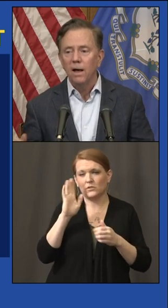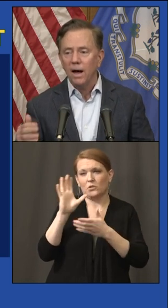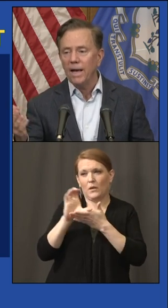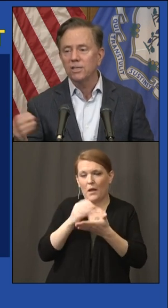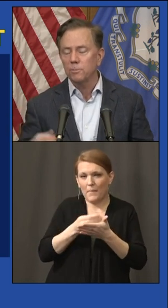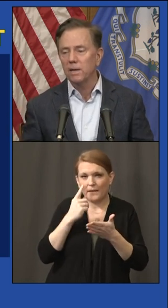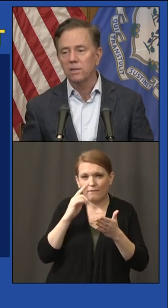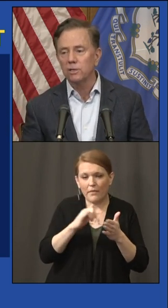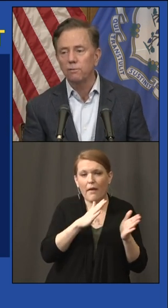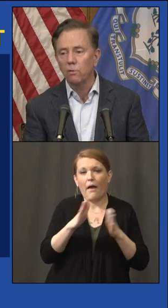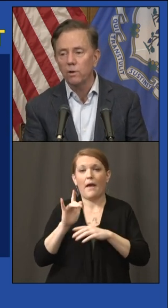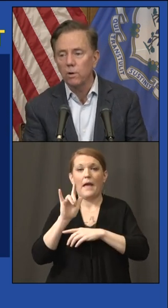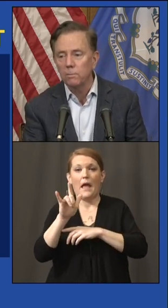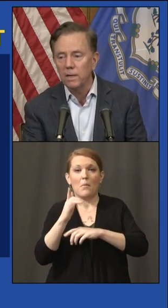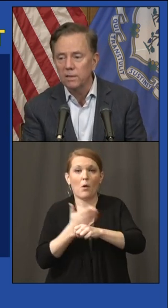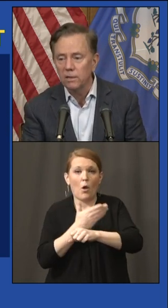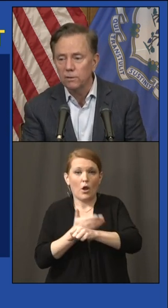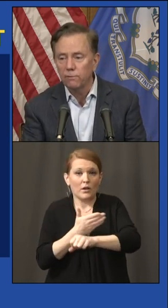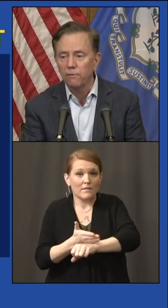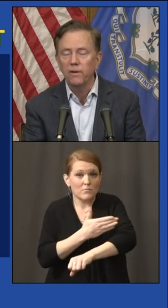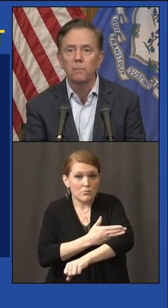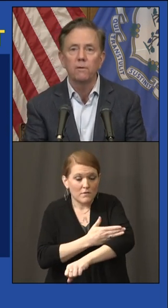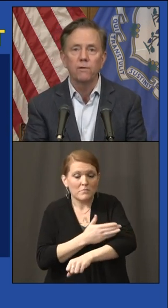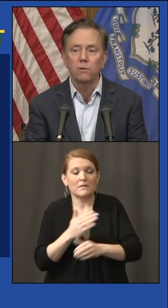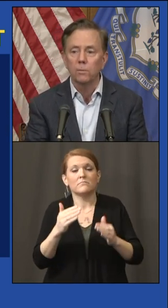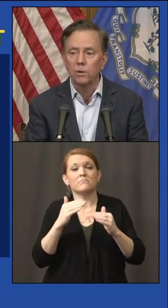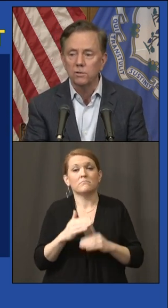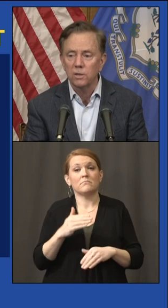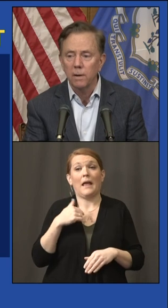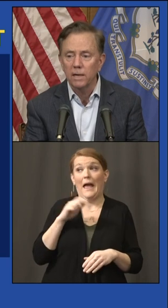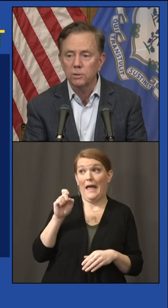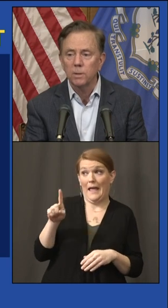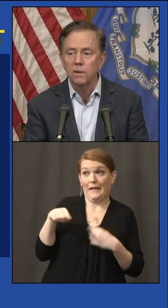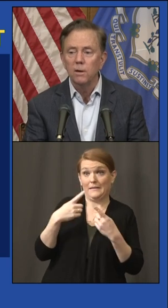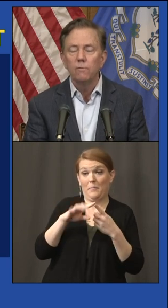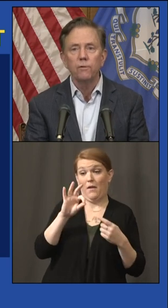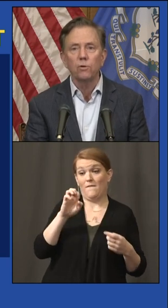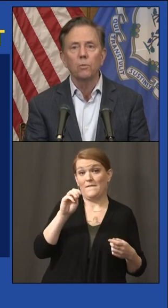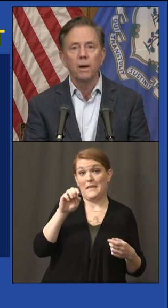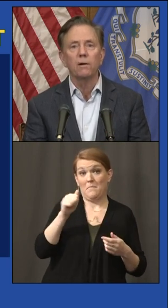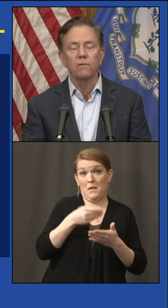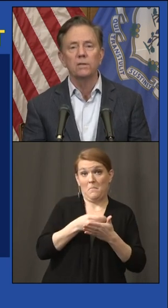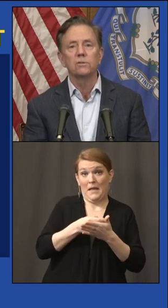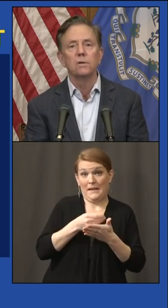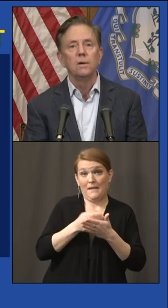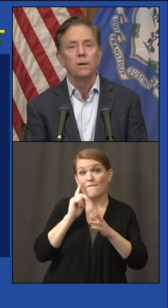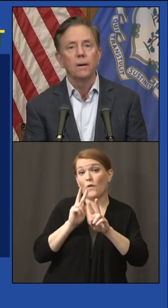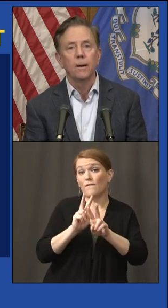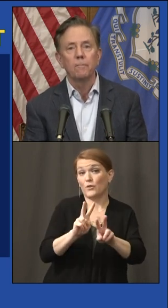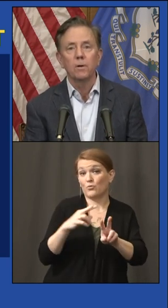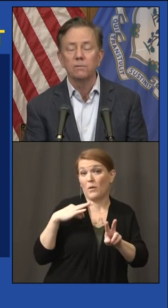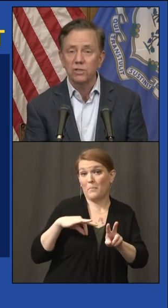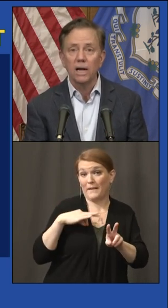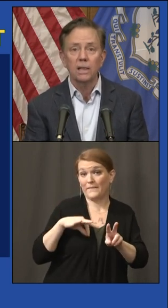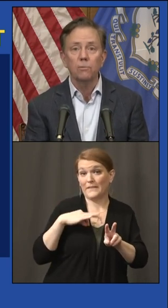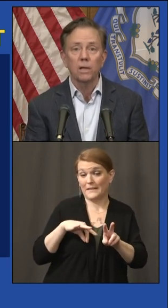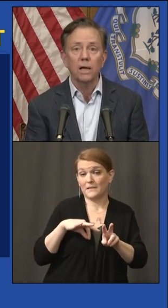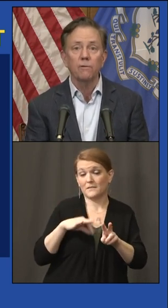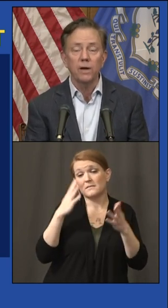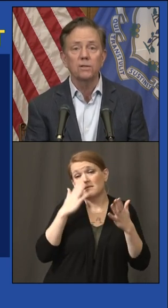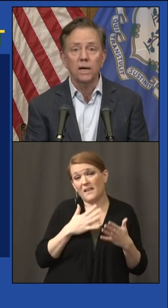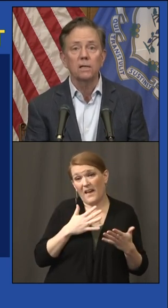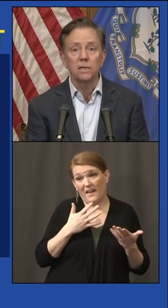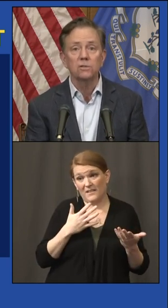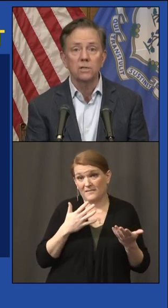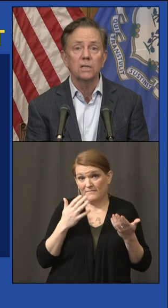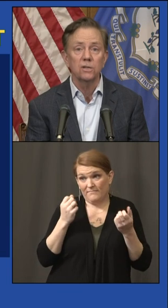I asked about this, $41 million for FEMA Federal Emergency Management funeral benefits. Sadly, with a